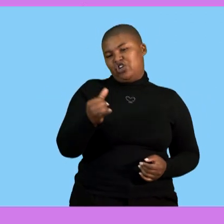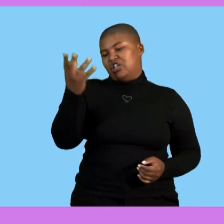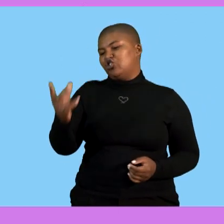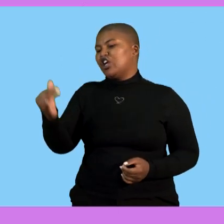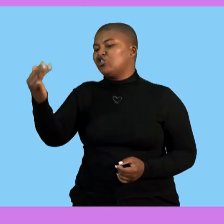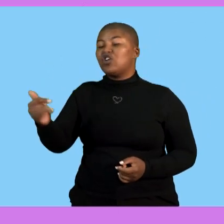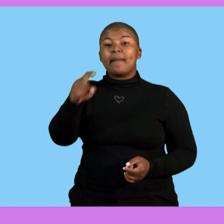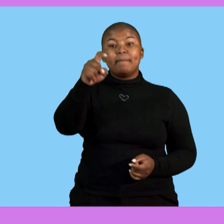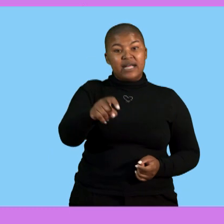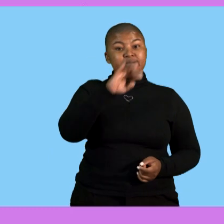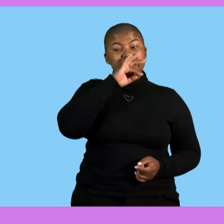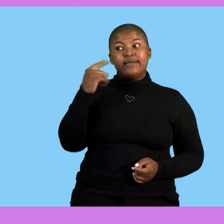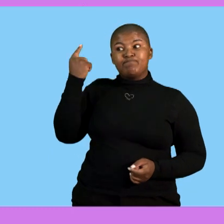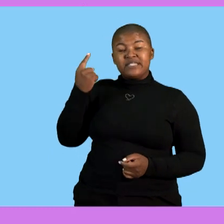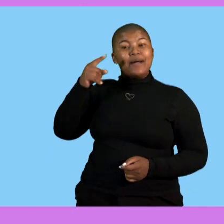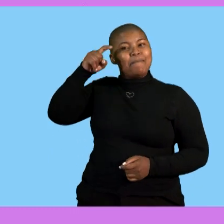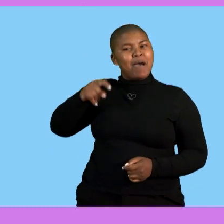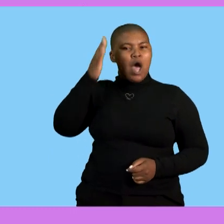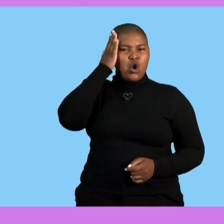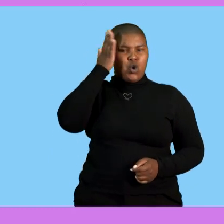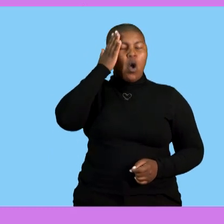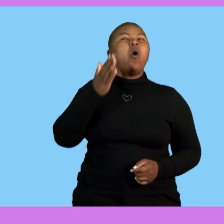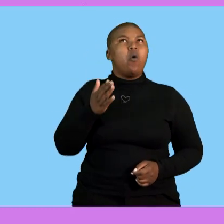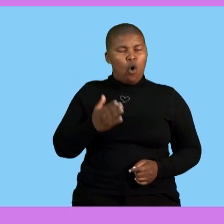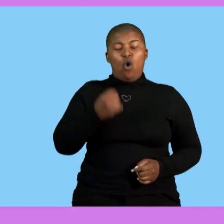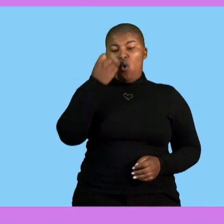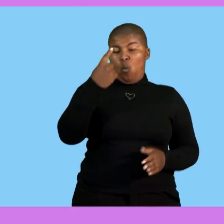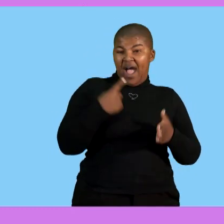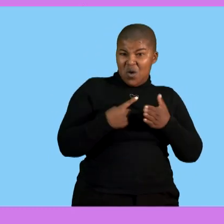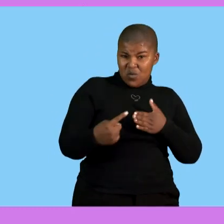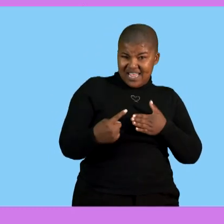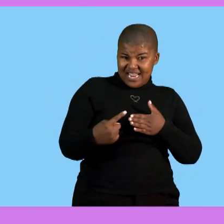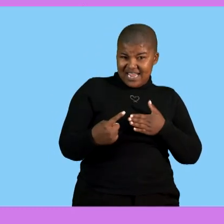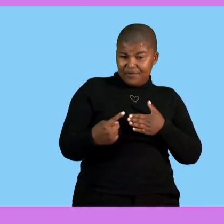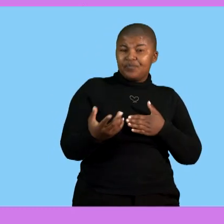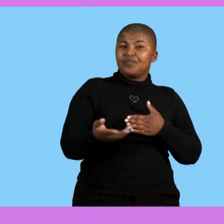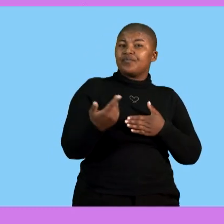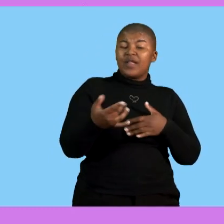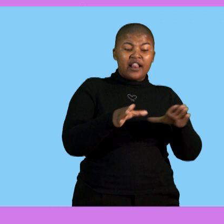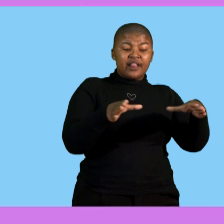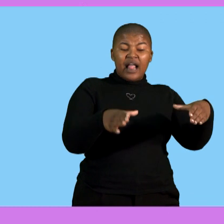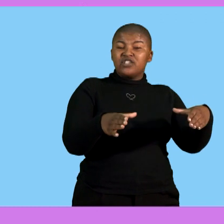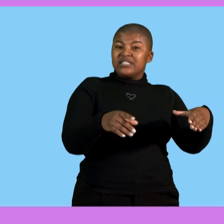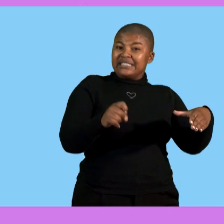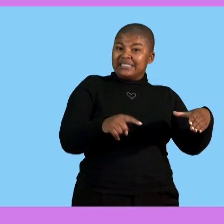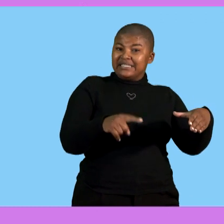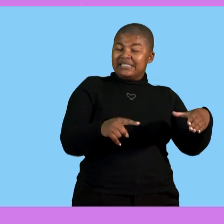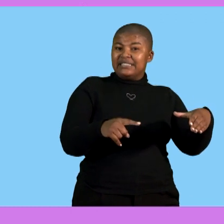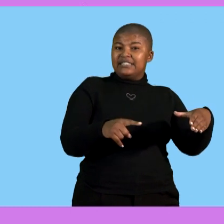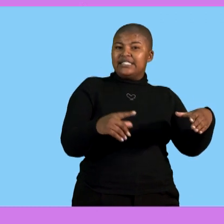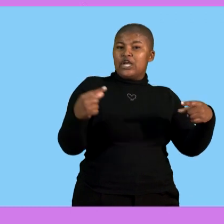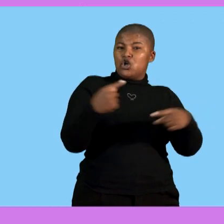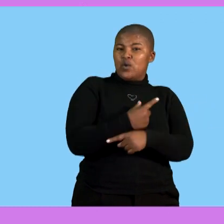the principal also needs to know exactly in which class and